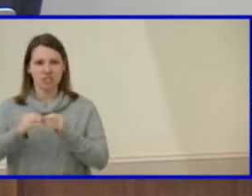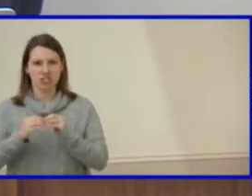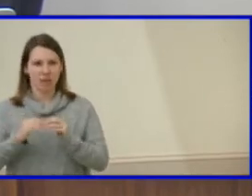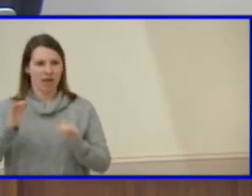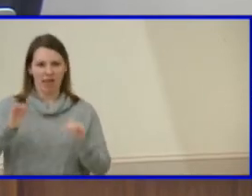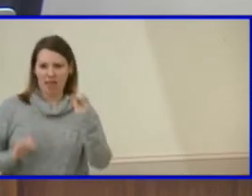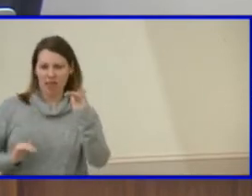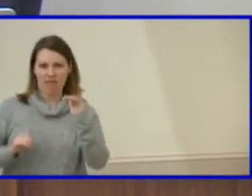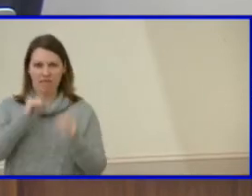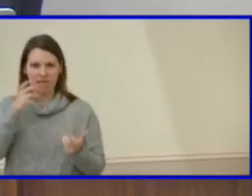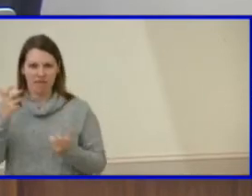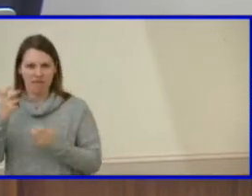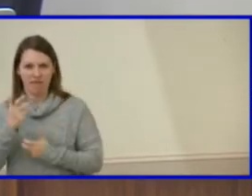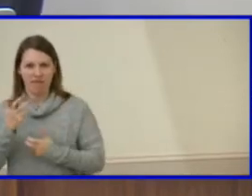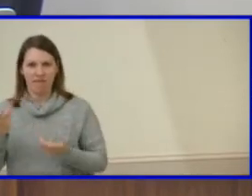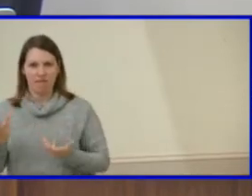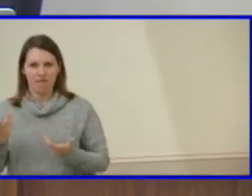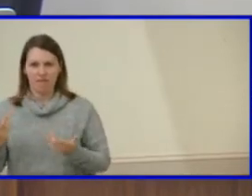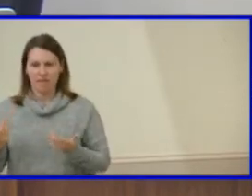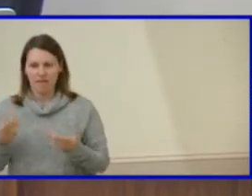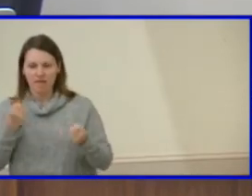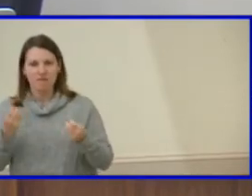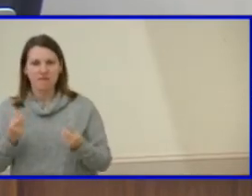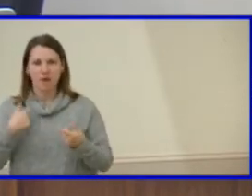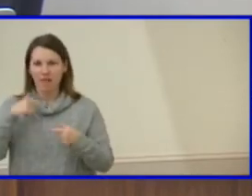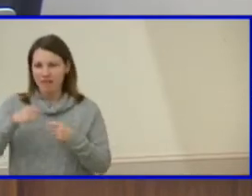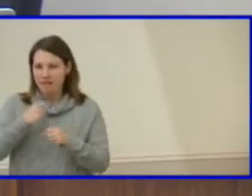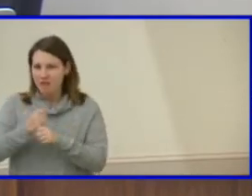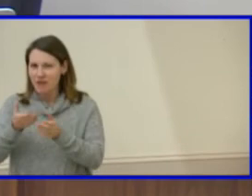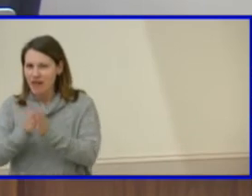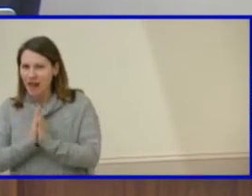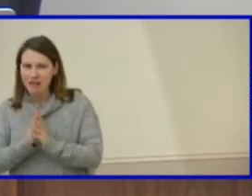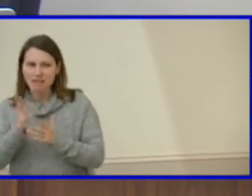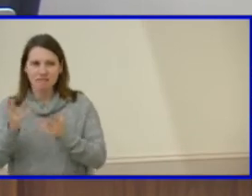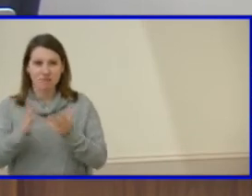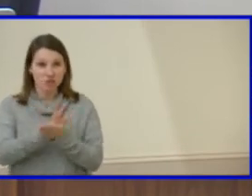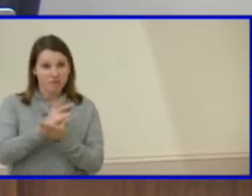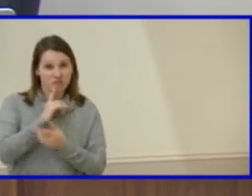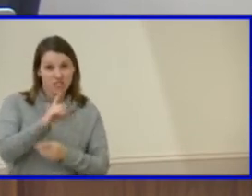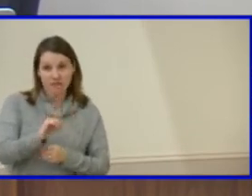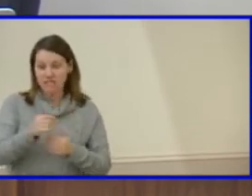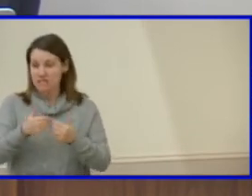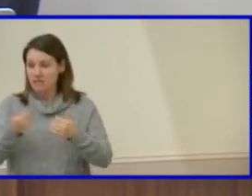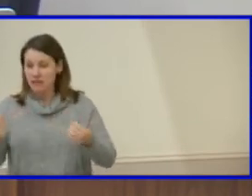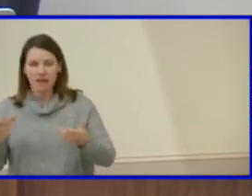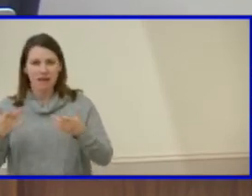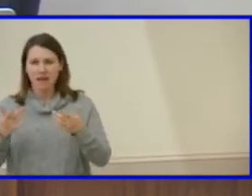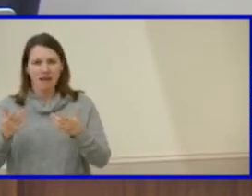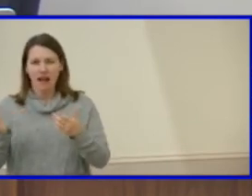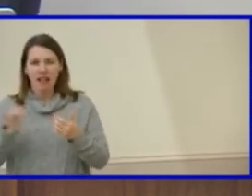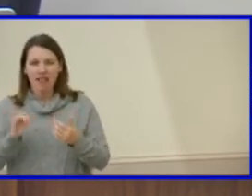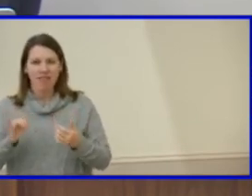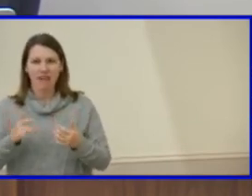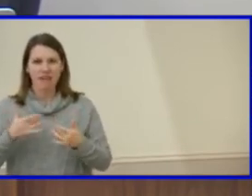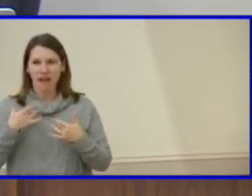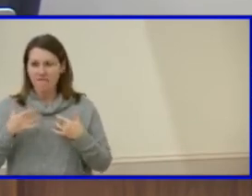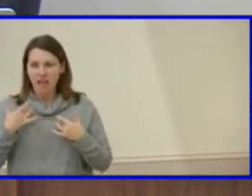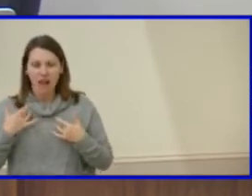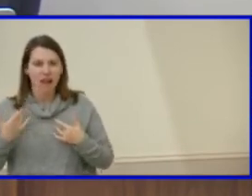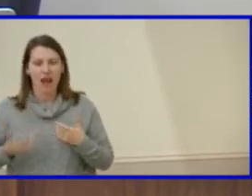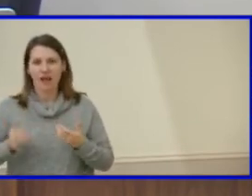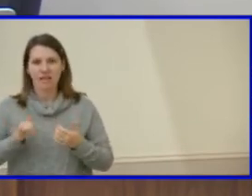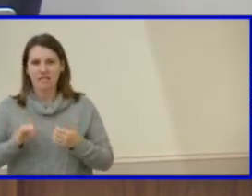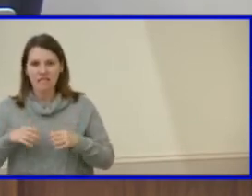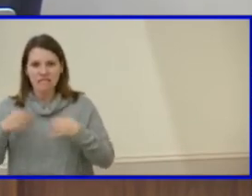see the discipline numbers and each year, you know, African-American males, students with disabilities, it's almost like it just, it's a barrage, it's a deluge, it just keeps